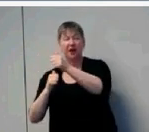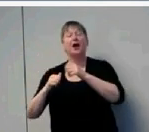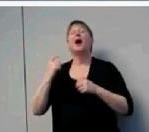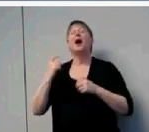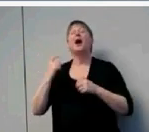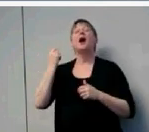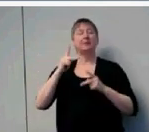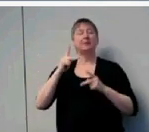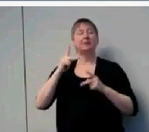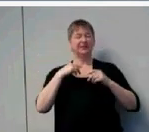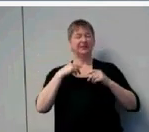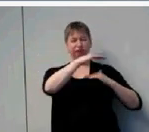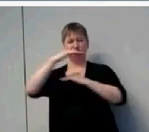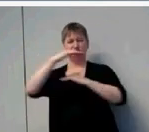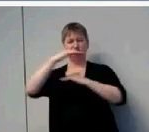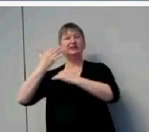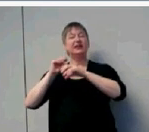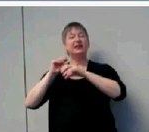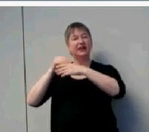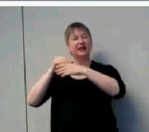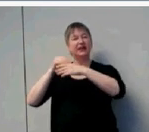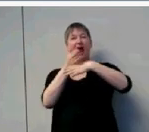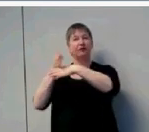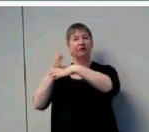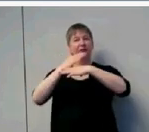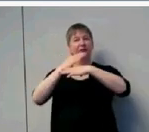So we can celebrate the kids doing quite well.